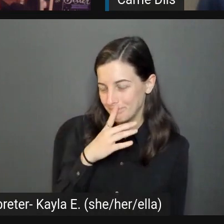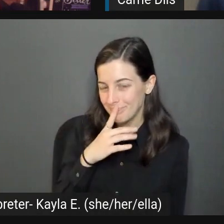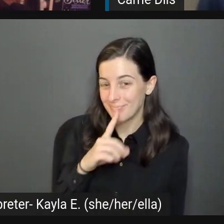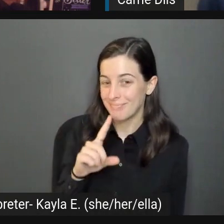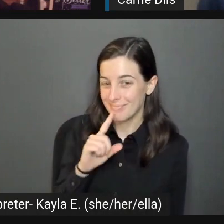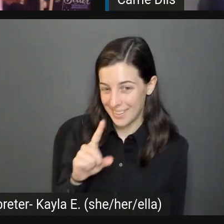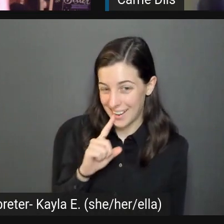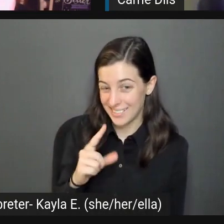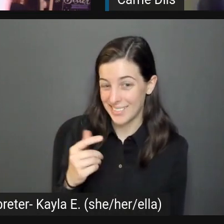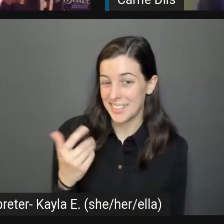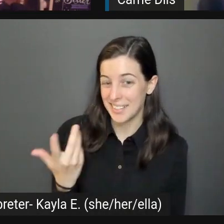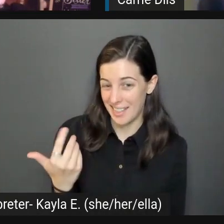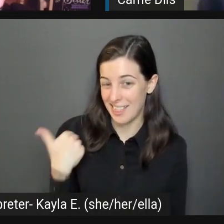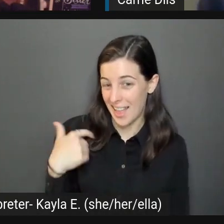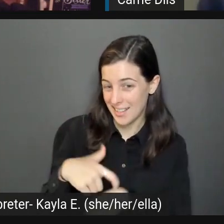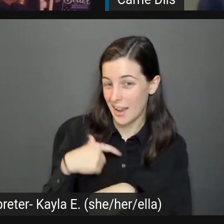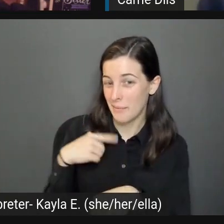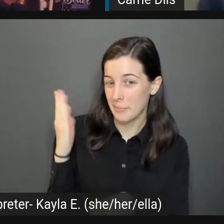exact same thing.